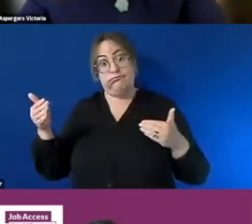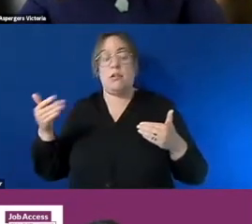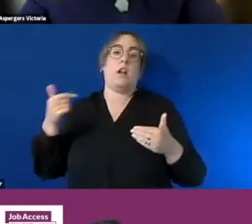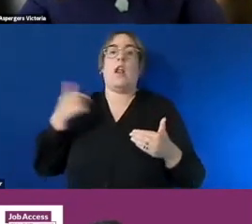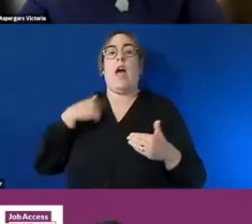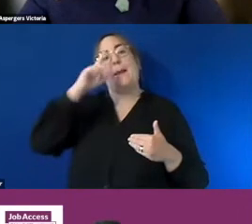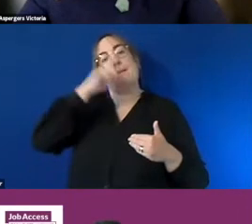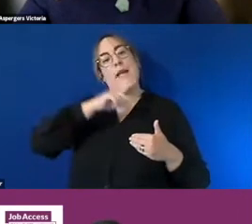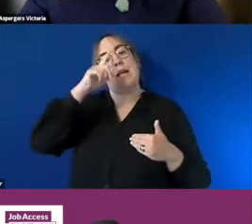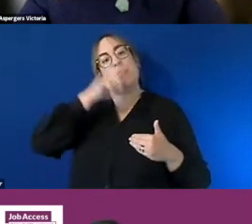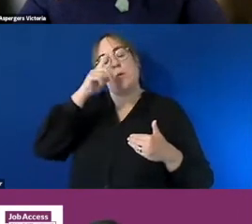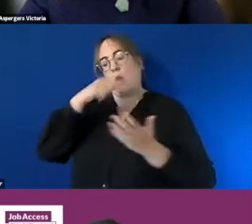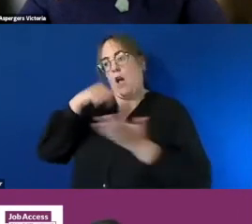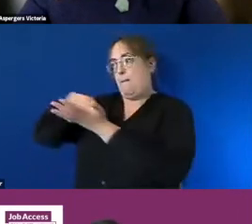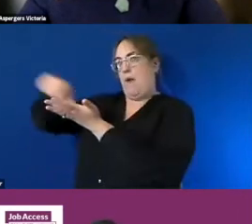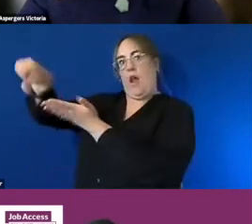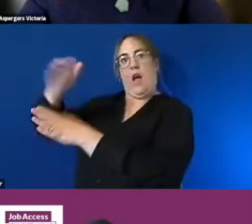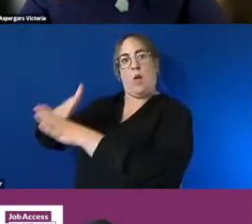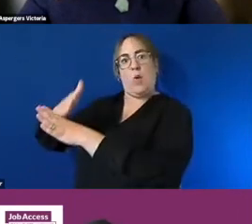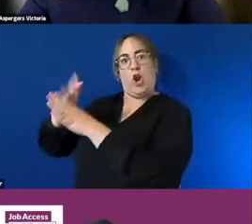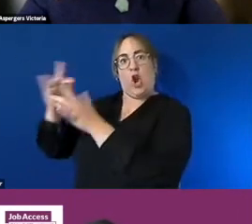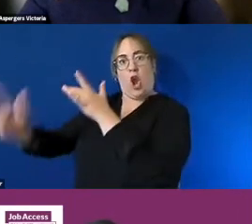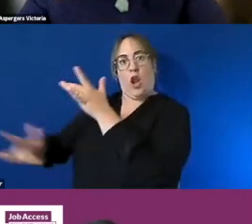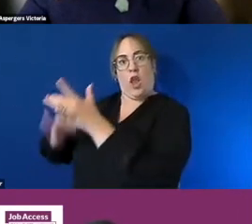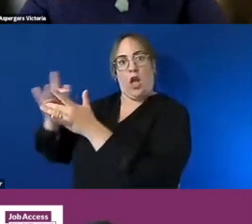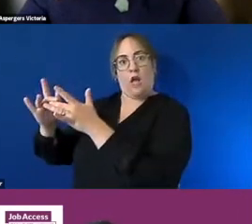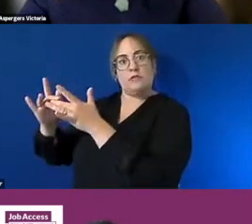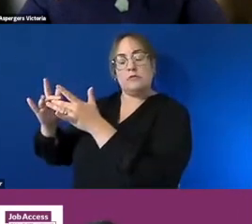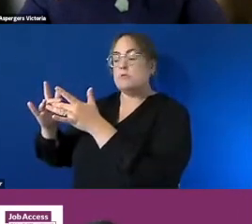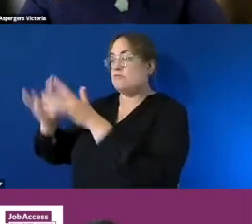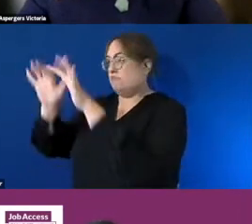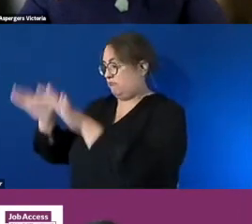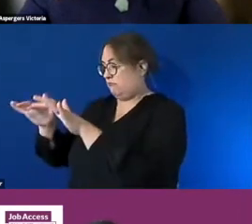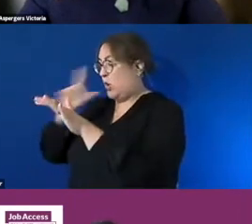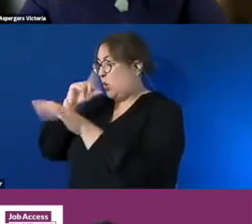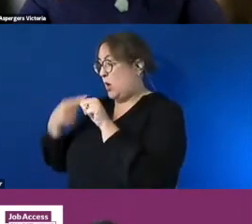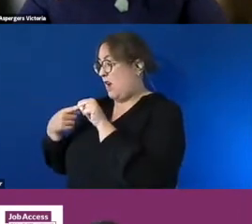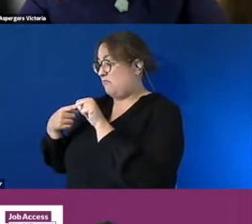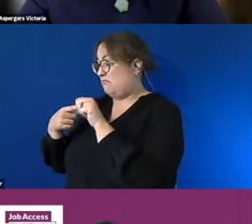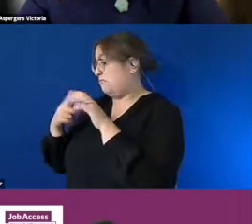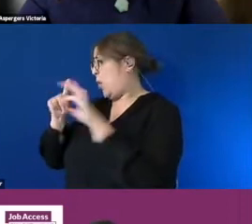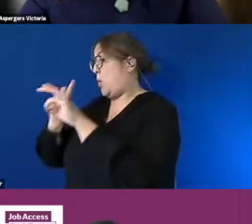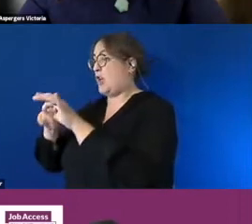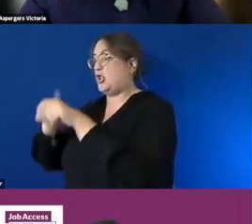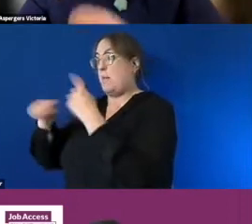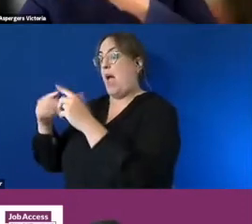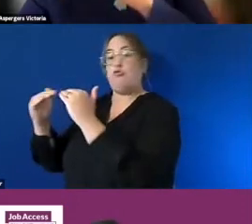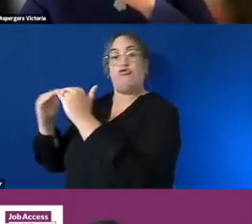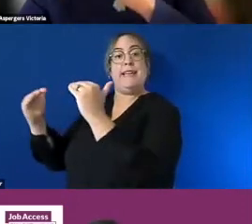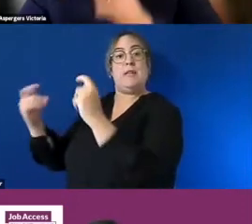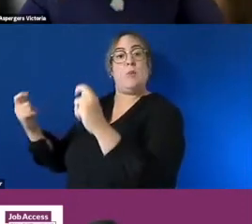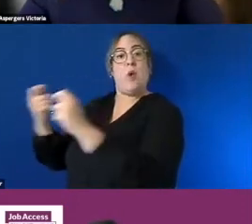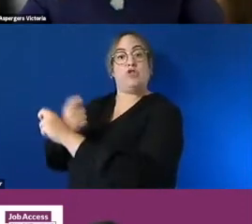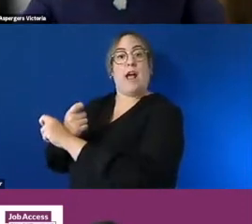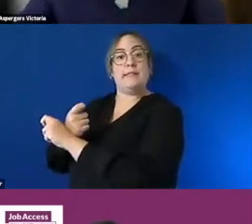questions that when candidates applying online put a question in there around reasonable adjustments like do you need any support to progress with this